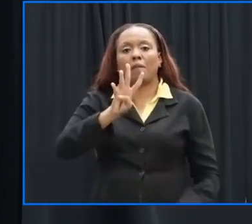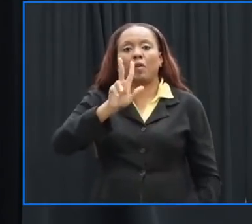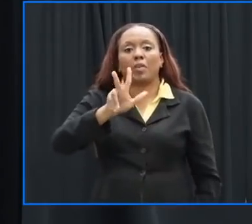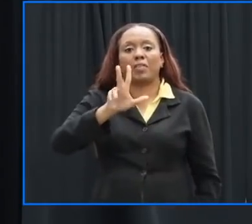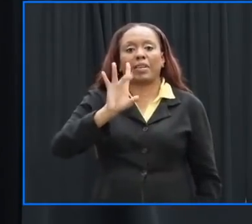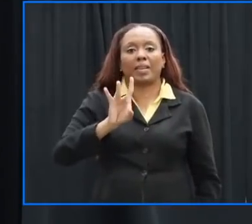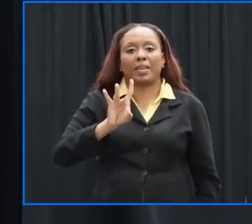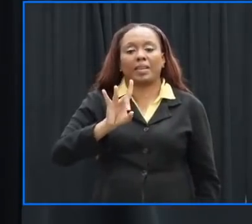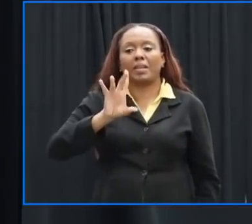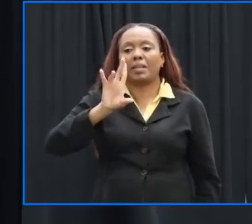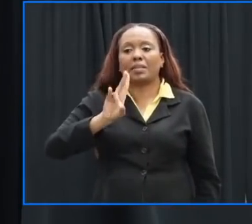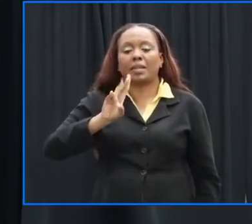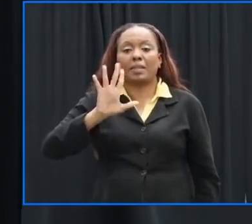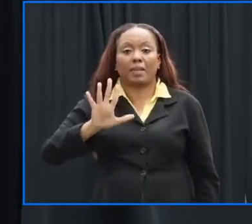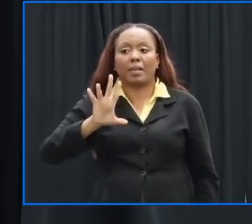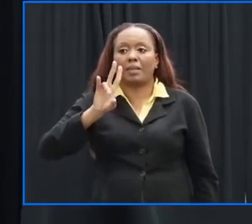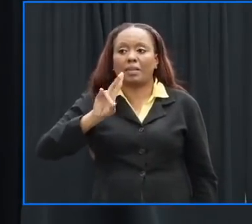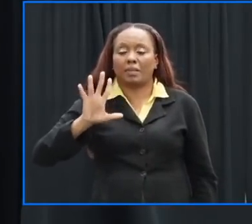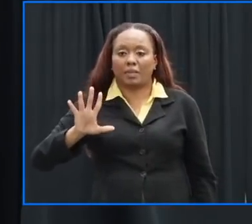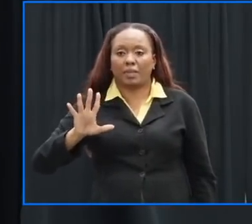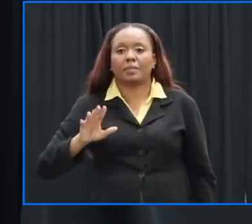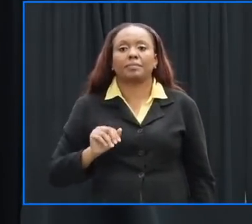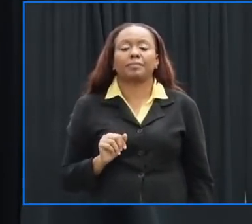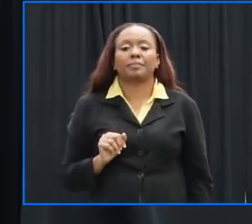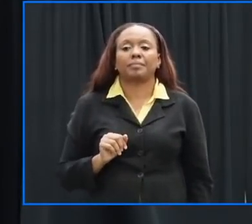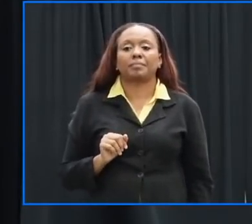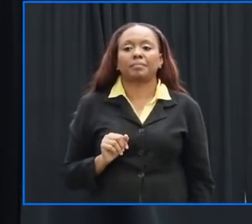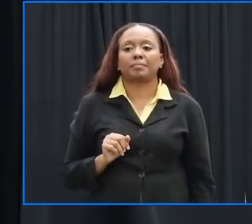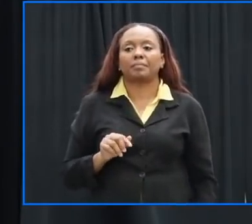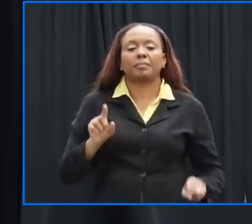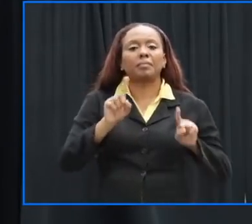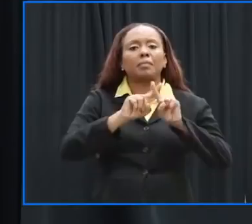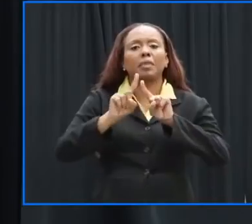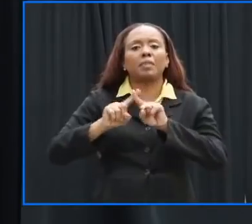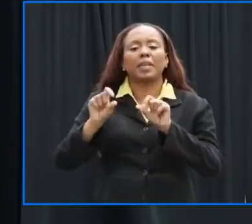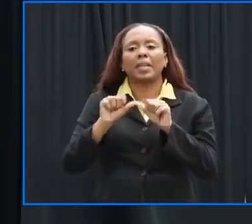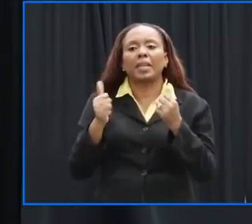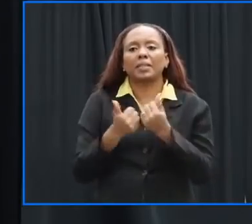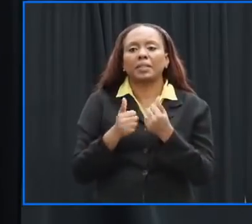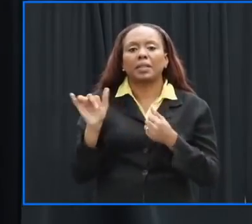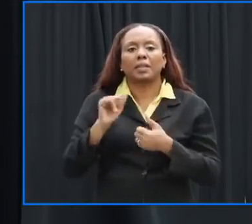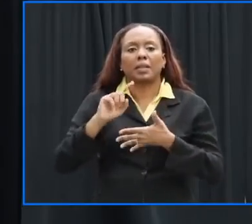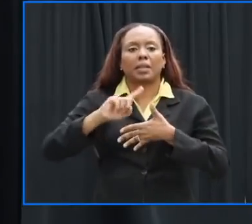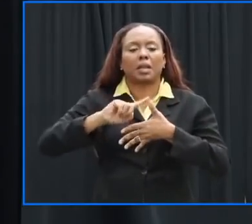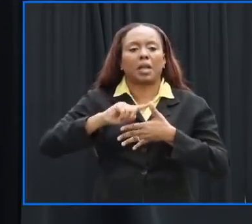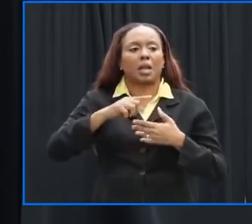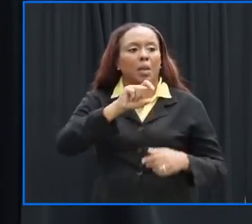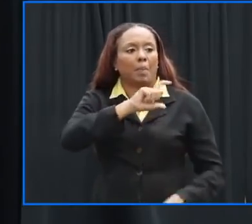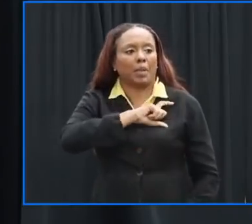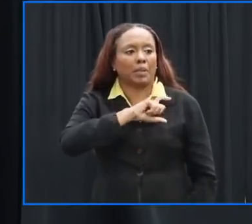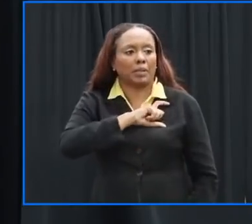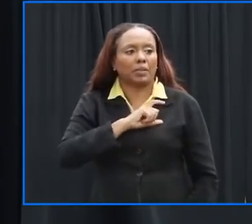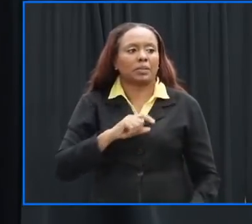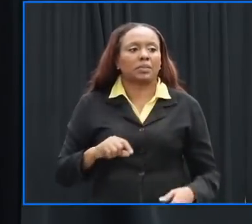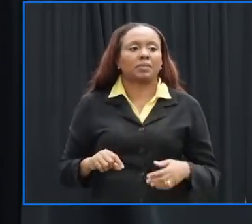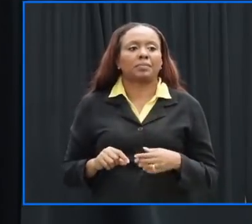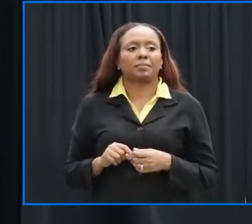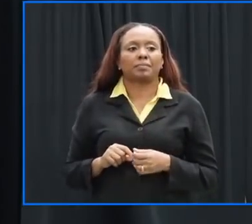438-7575 as i said the various agencies including the royal barbados police force